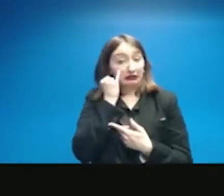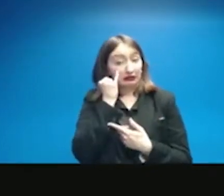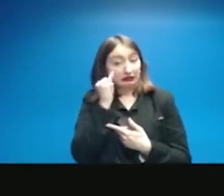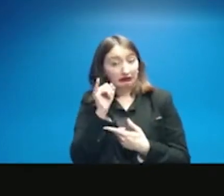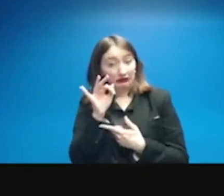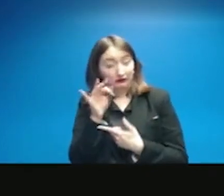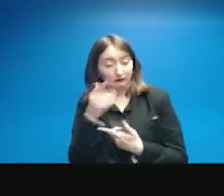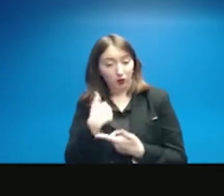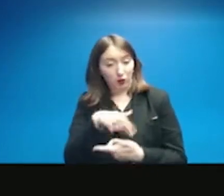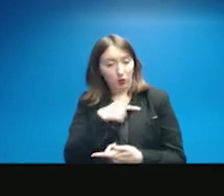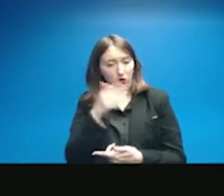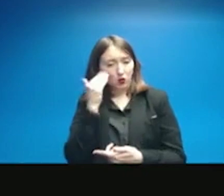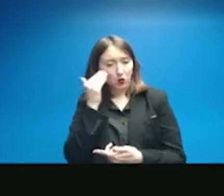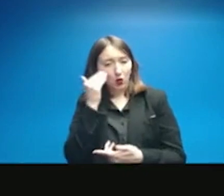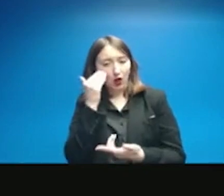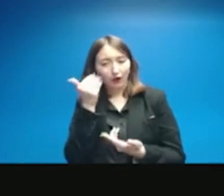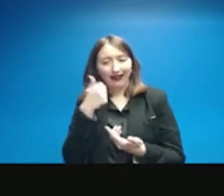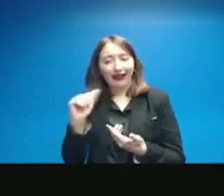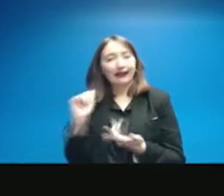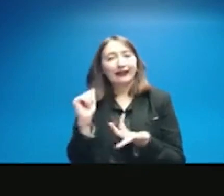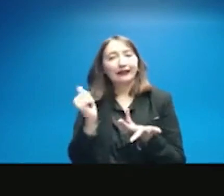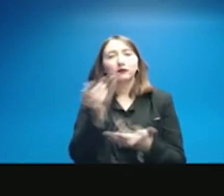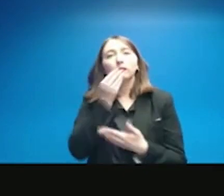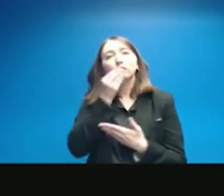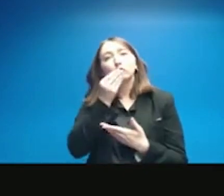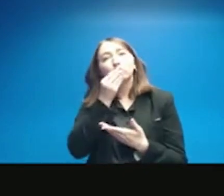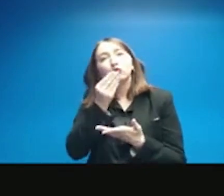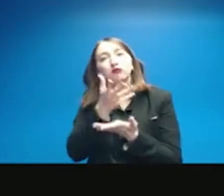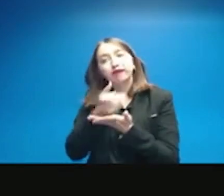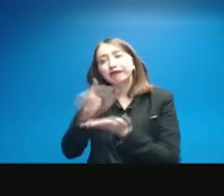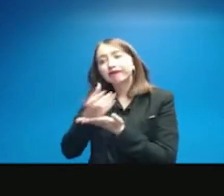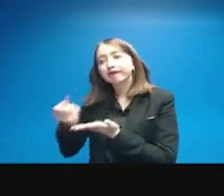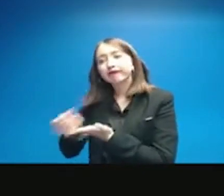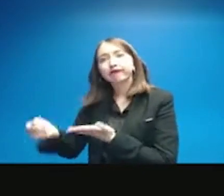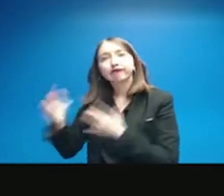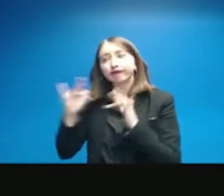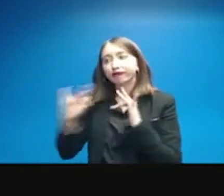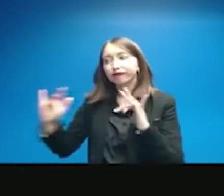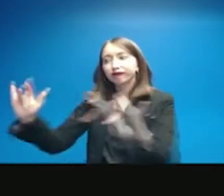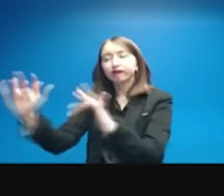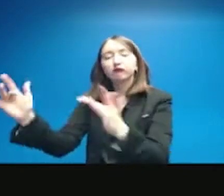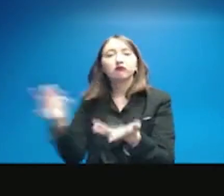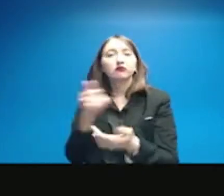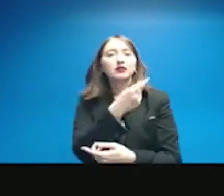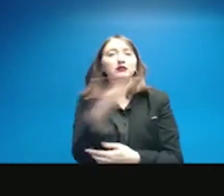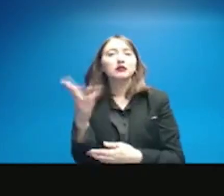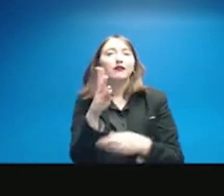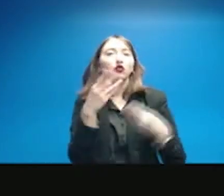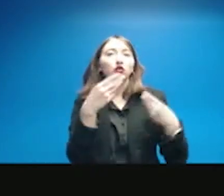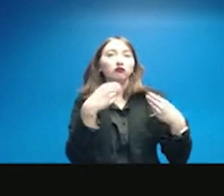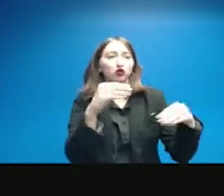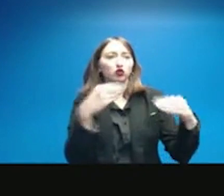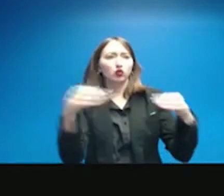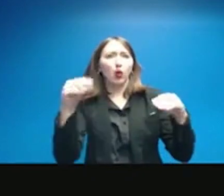aware in terms of groceries, since there are several stores across the city that apparently